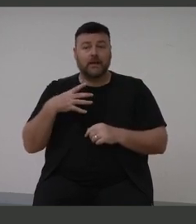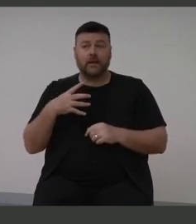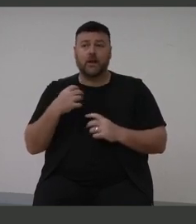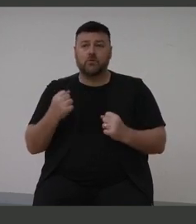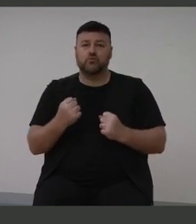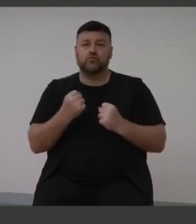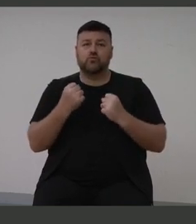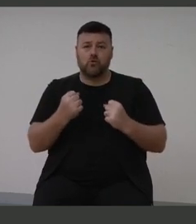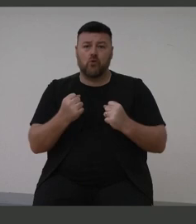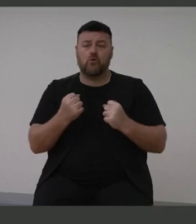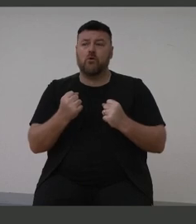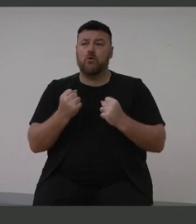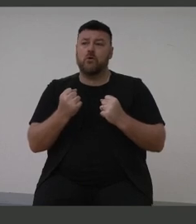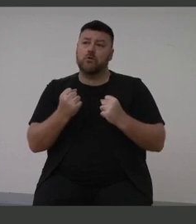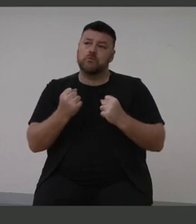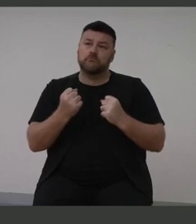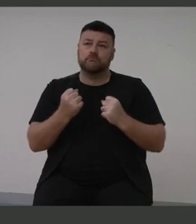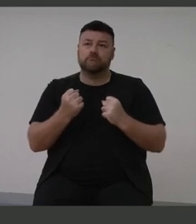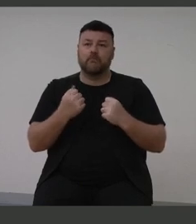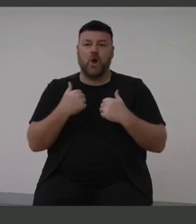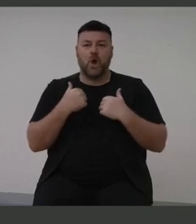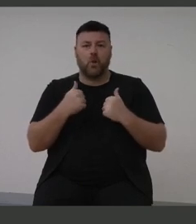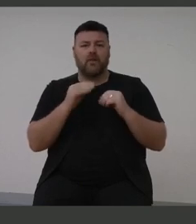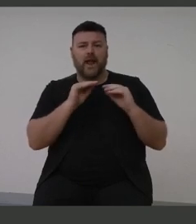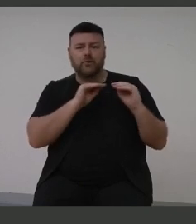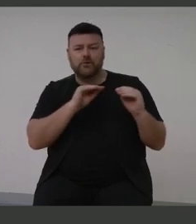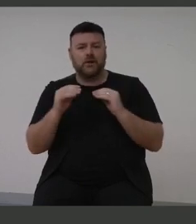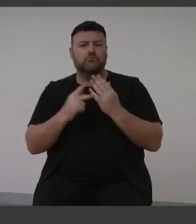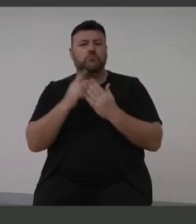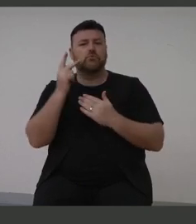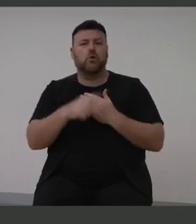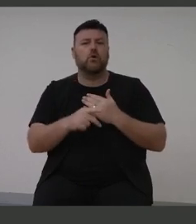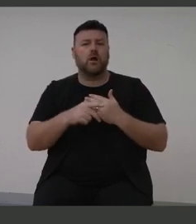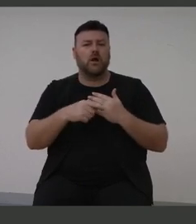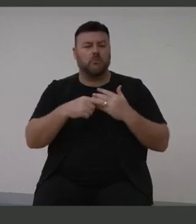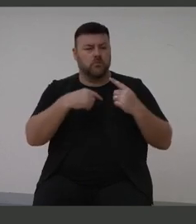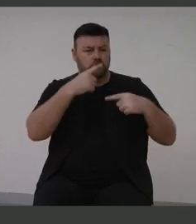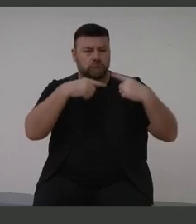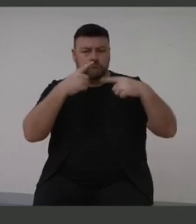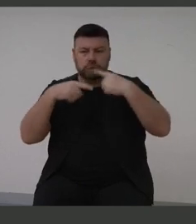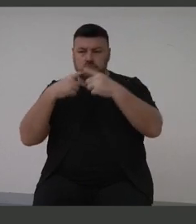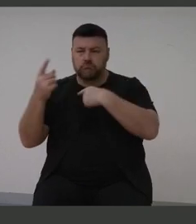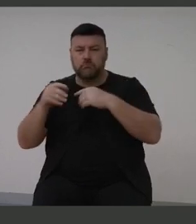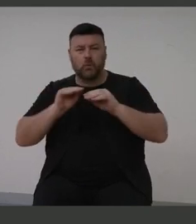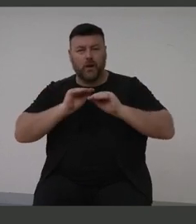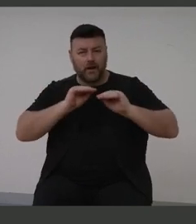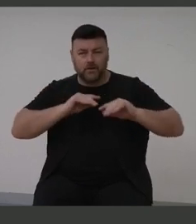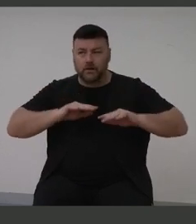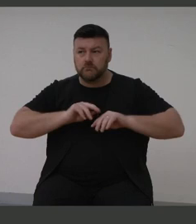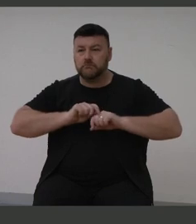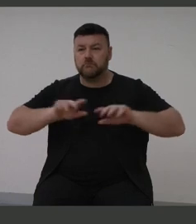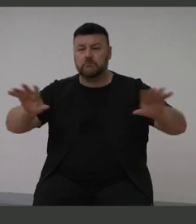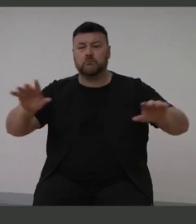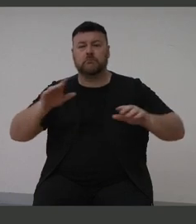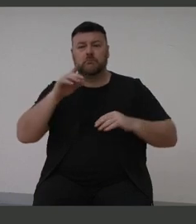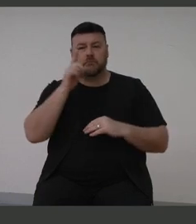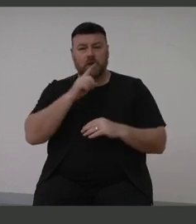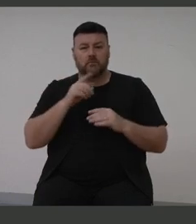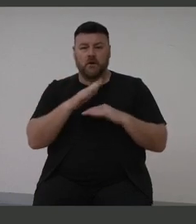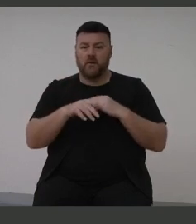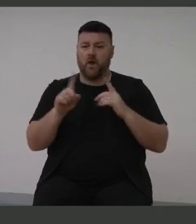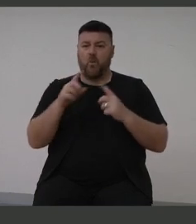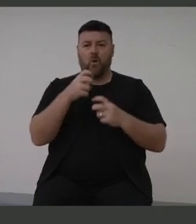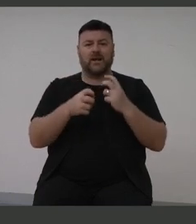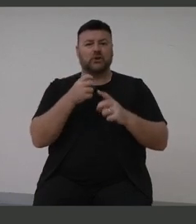population health education program to educate our community about the issues that impact